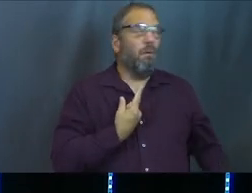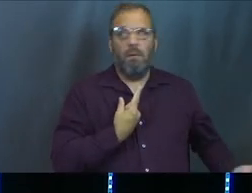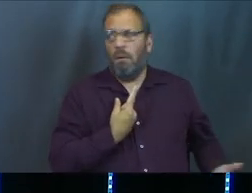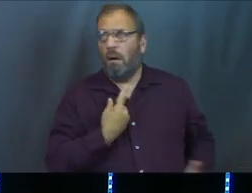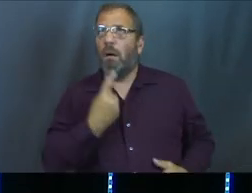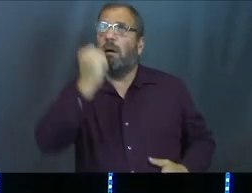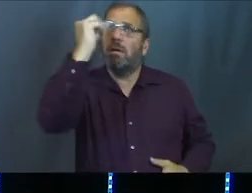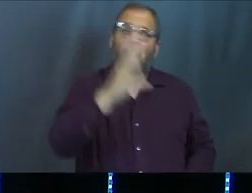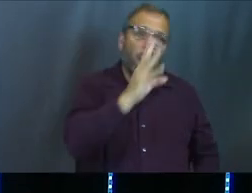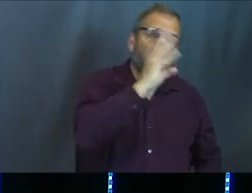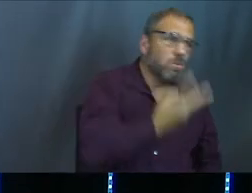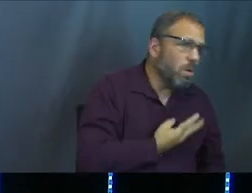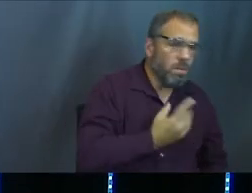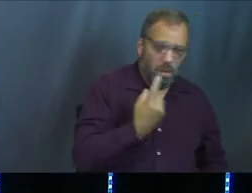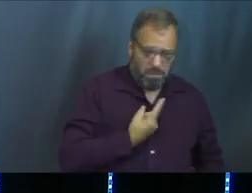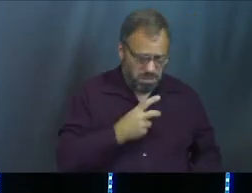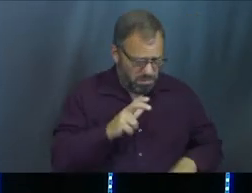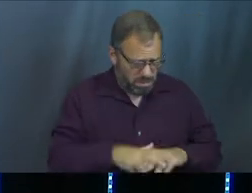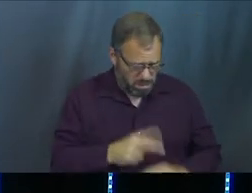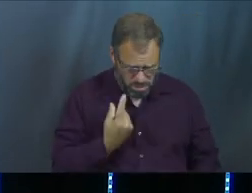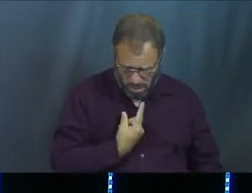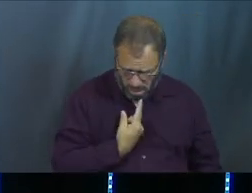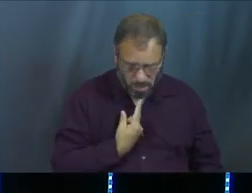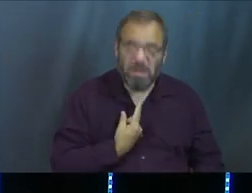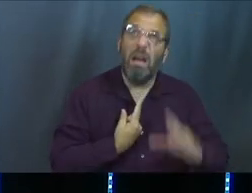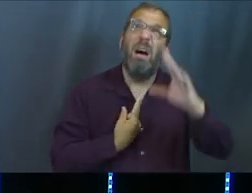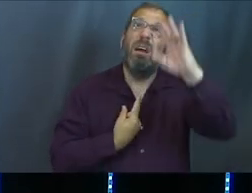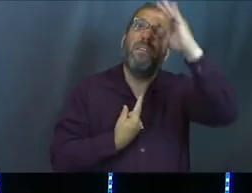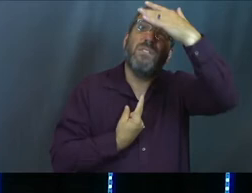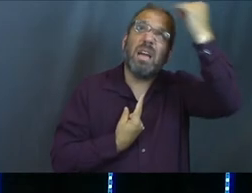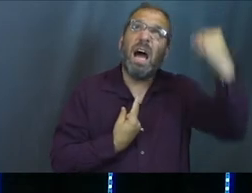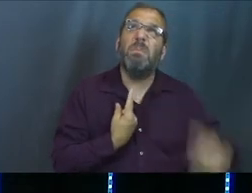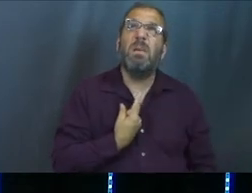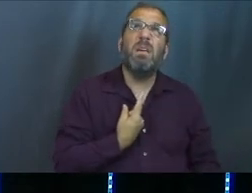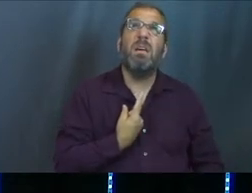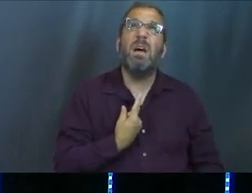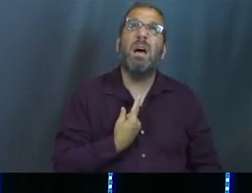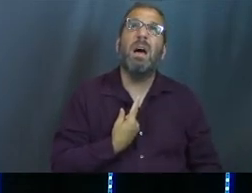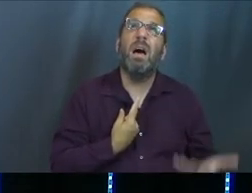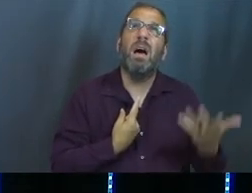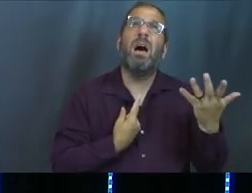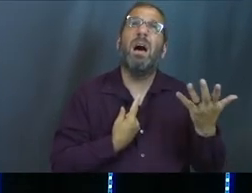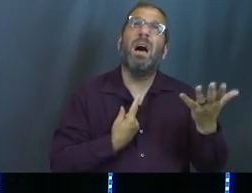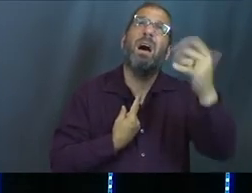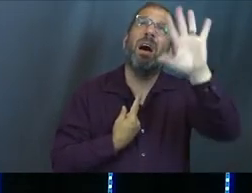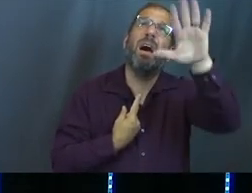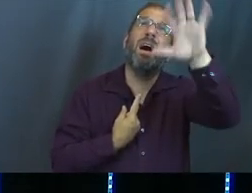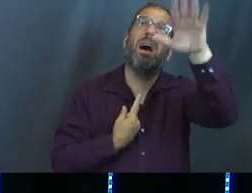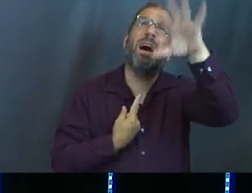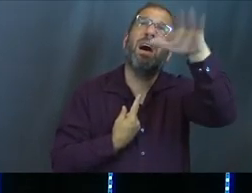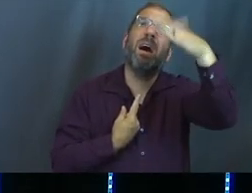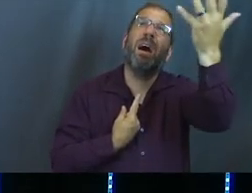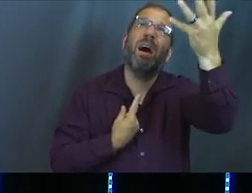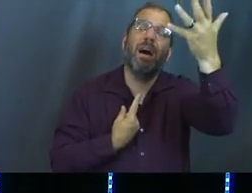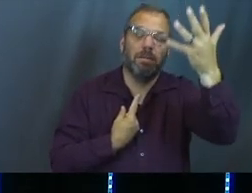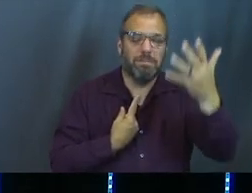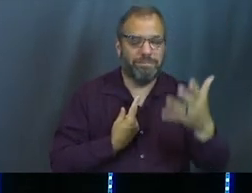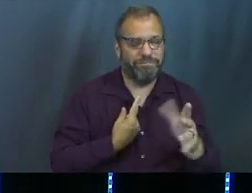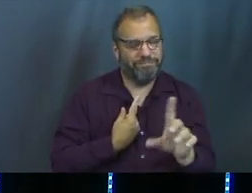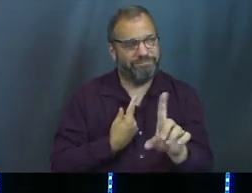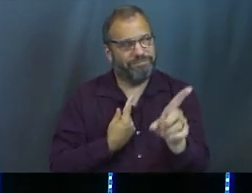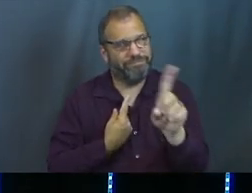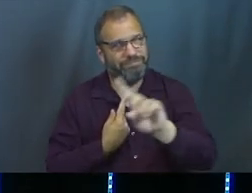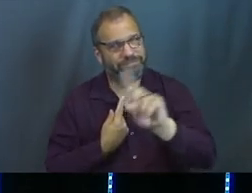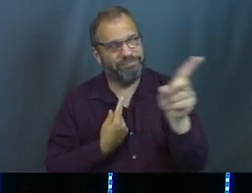that we're abandoned by God and we're just sitting in this place alone, that he's forgotten all about us? And God's like, don't you dare for a second.